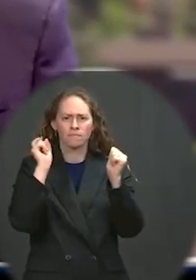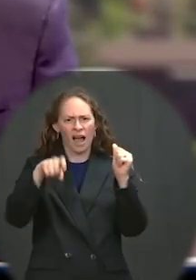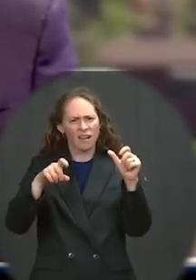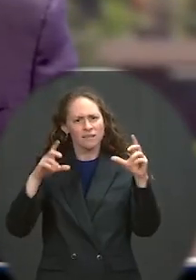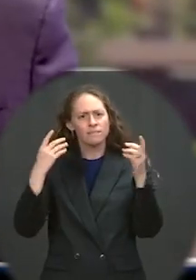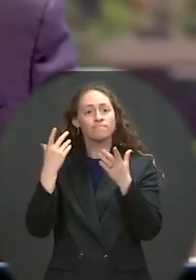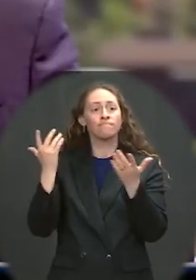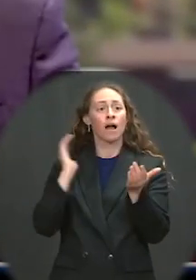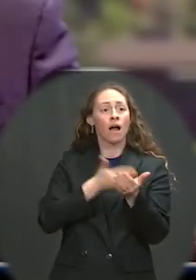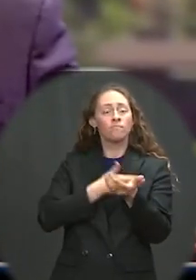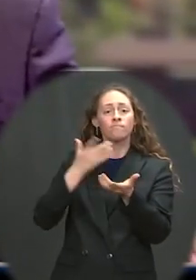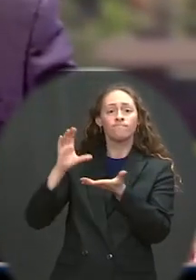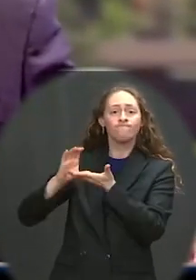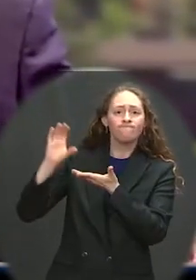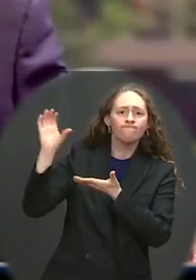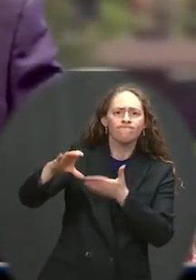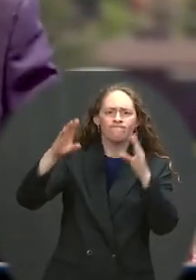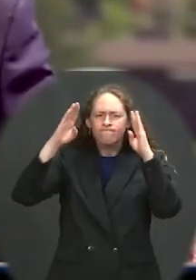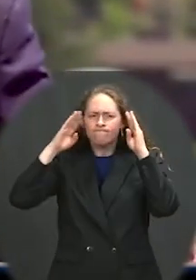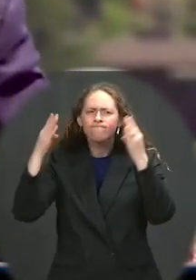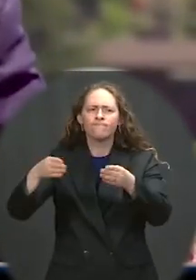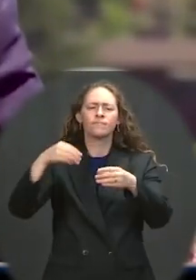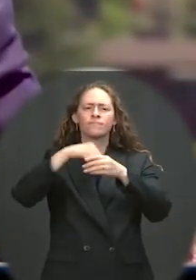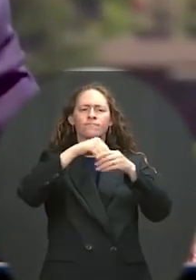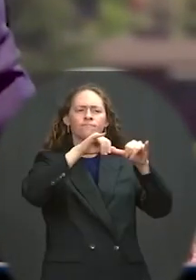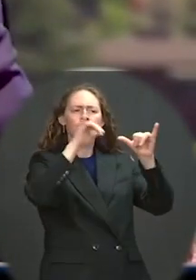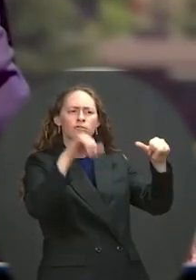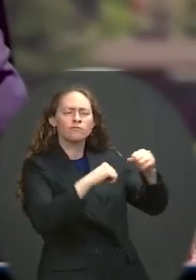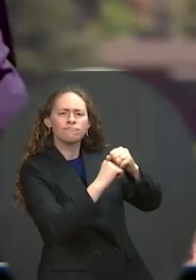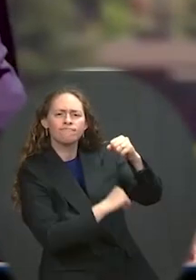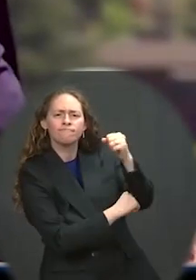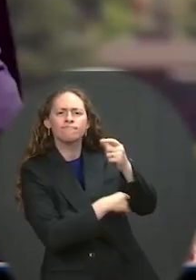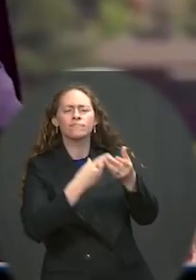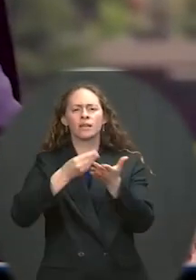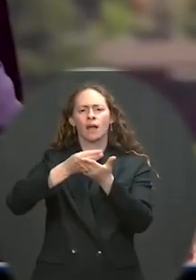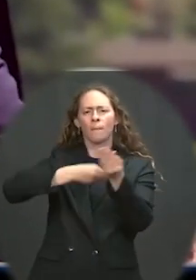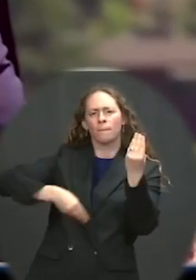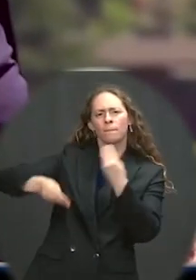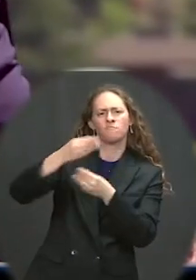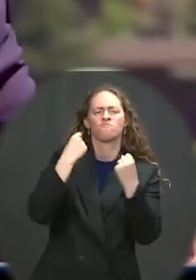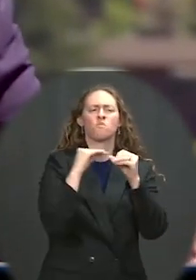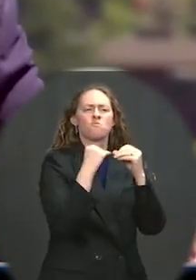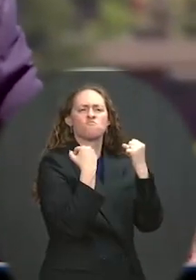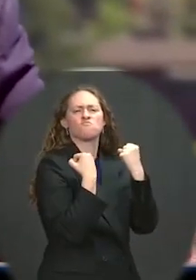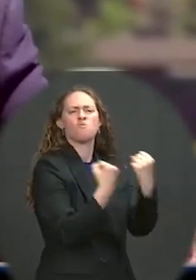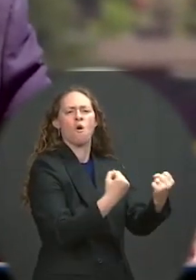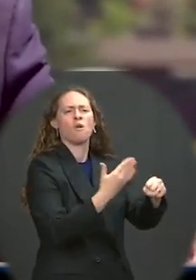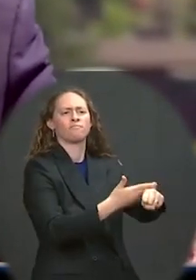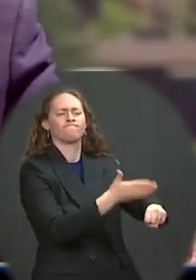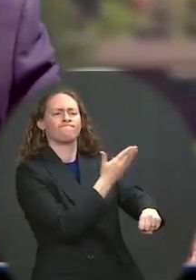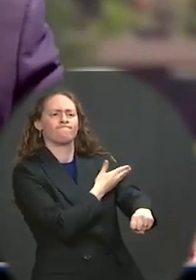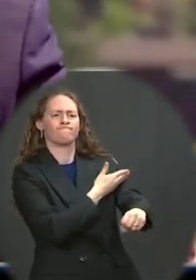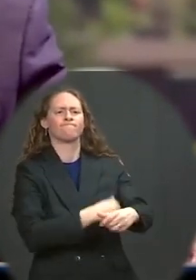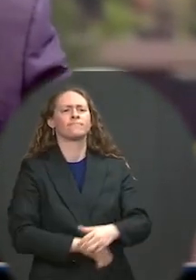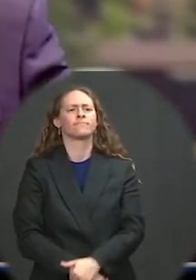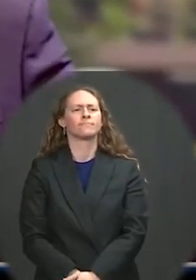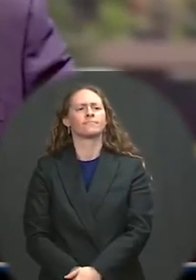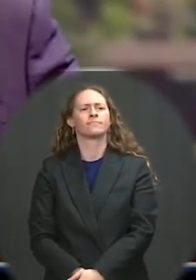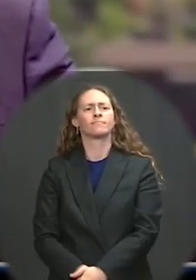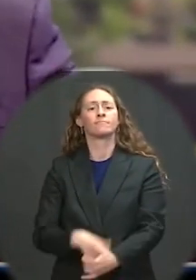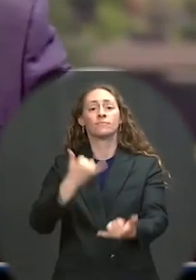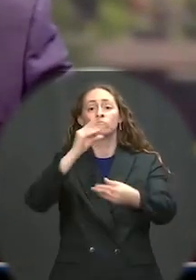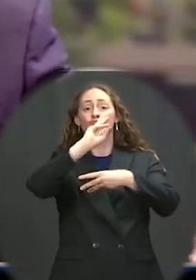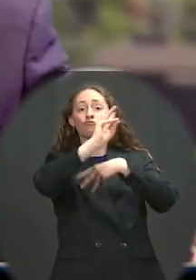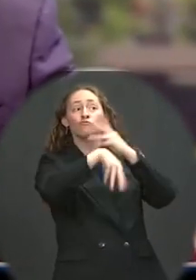strength. Our economic vitality at home, our ability to trade with the world is essential to